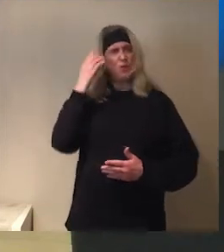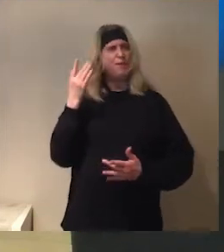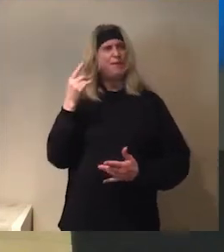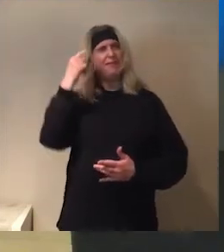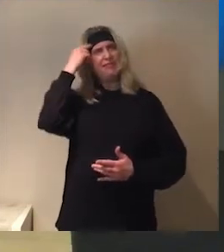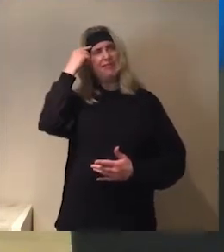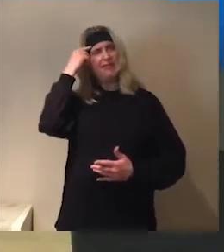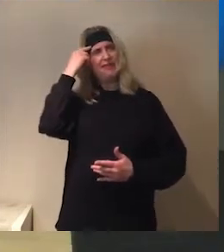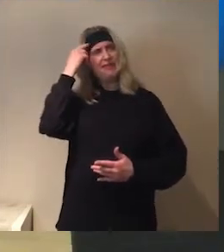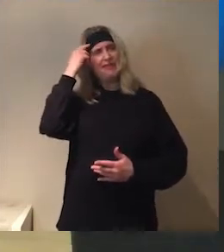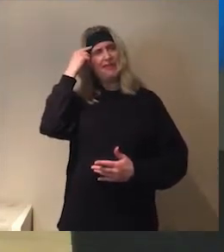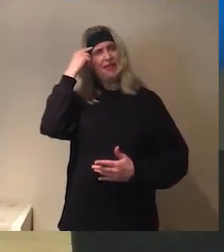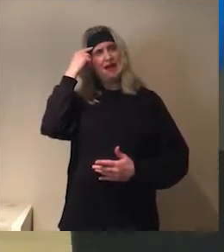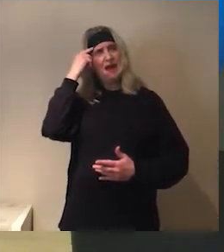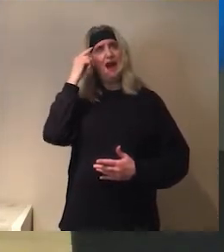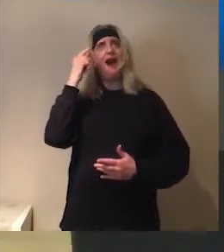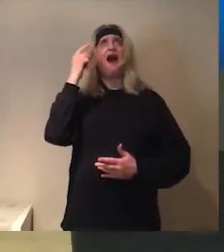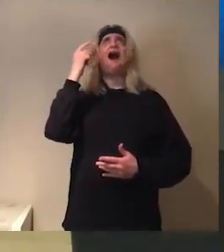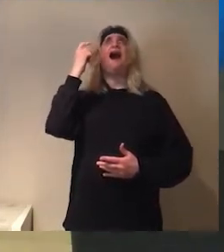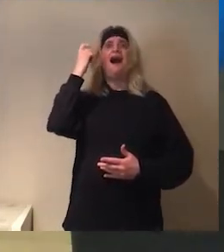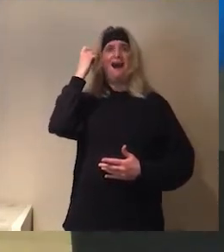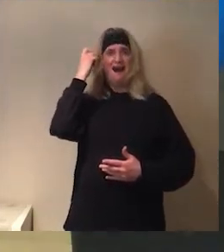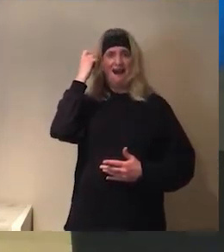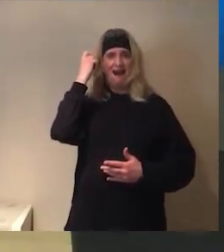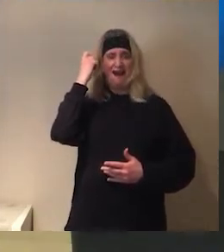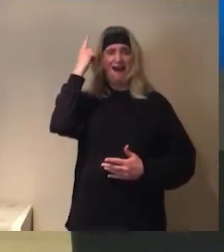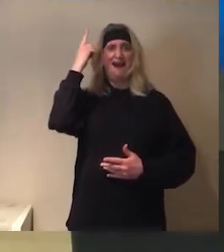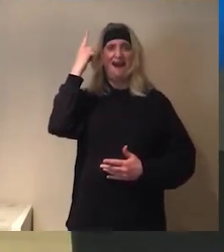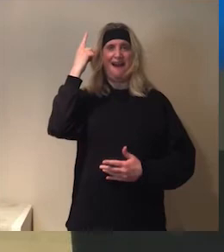wait. I'm not ready. Okay. Ah-ha. Ta-da.